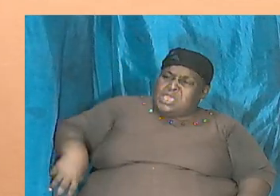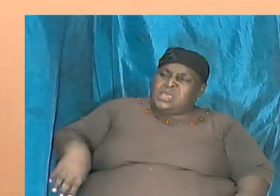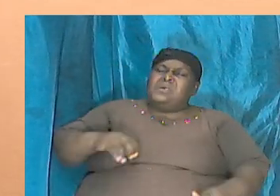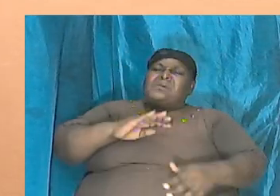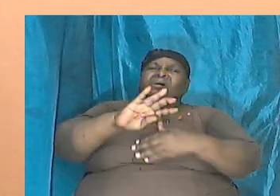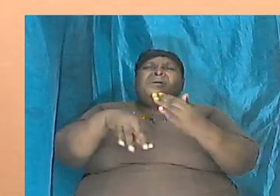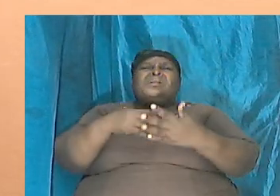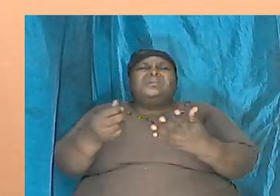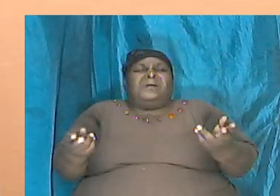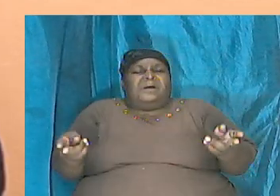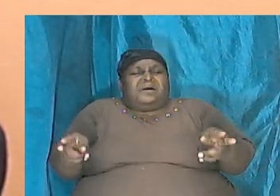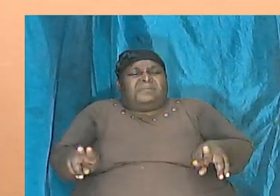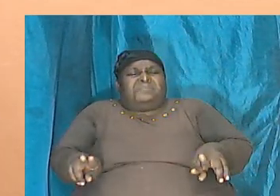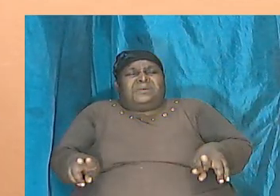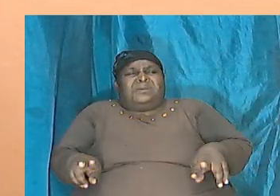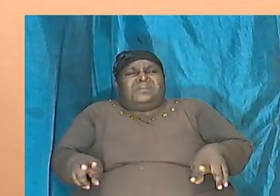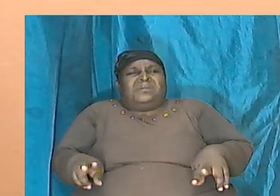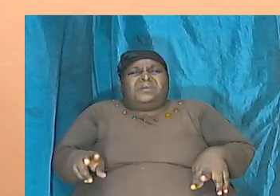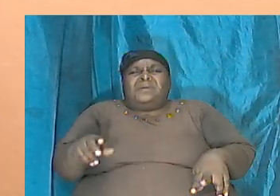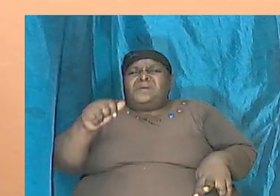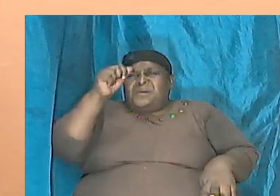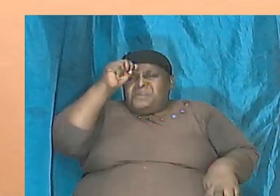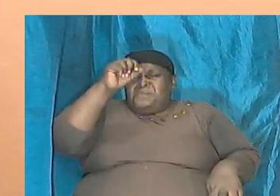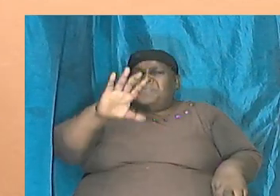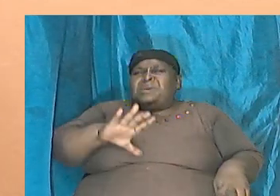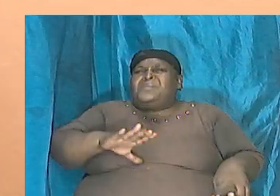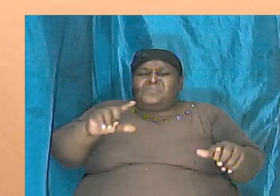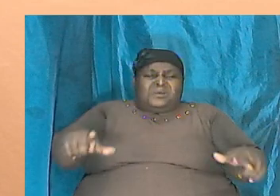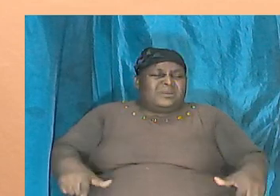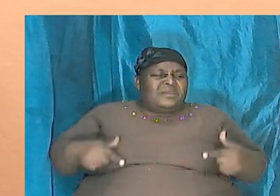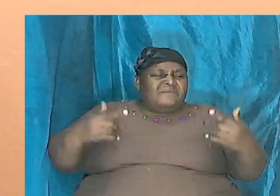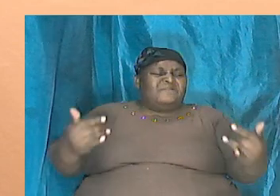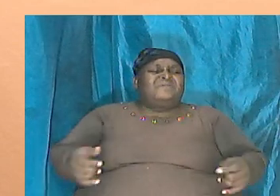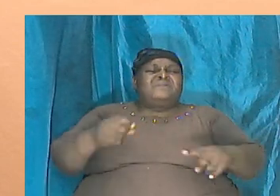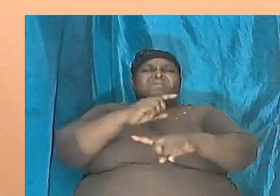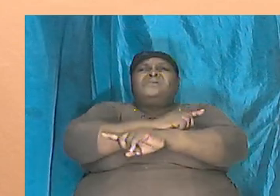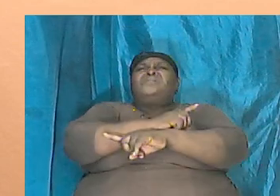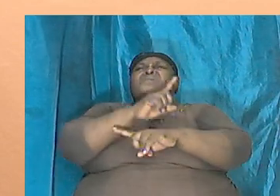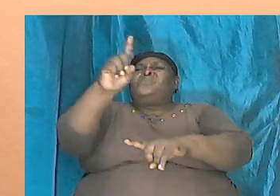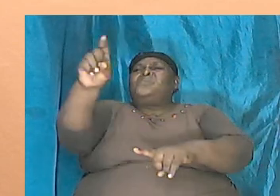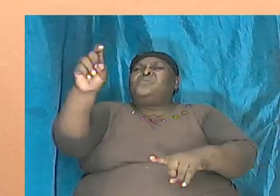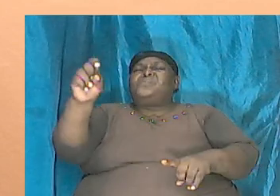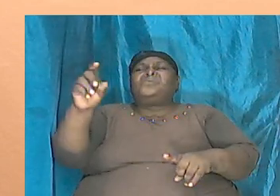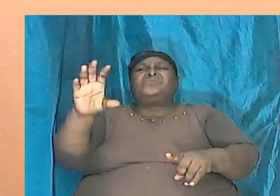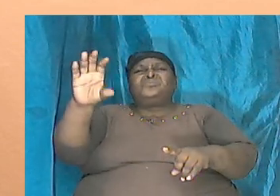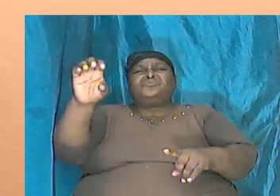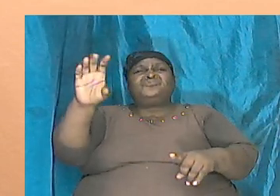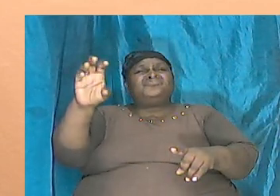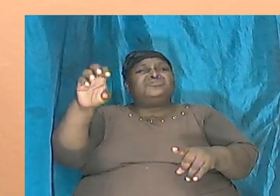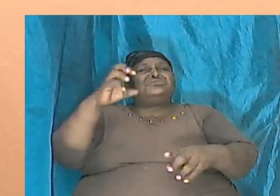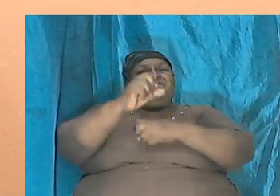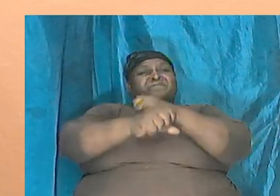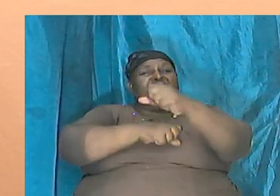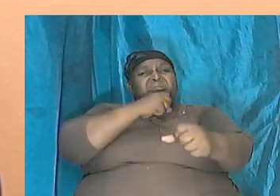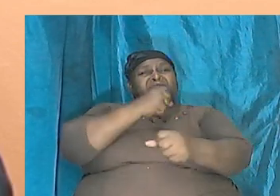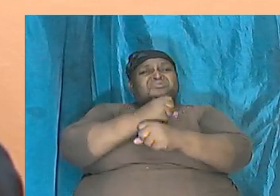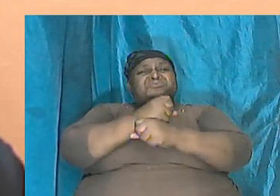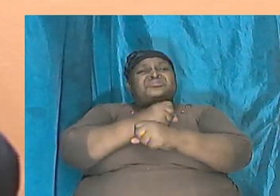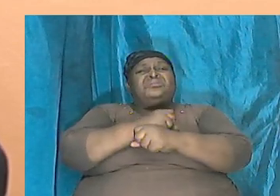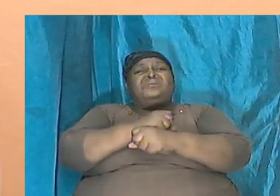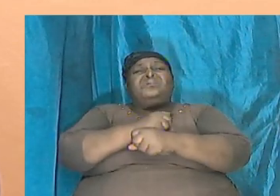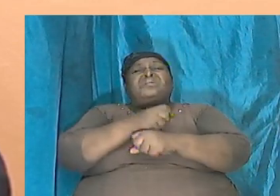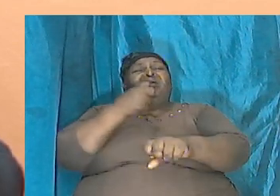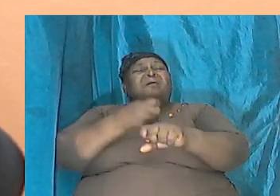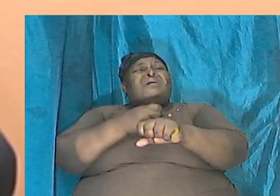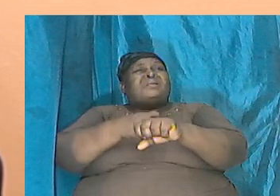happening down the line men were living to be hundreds of years old men we hardly heard